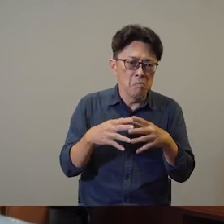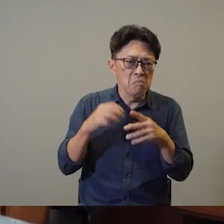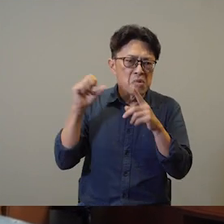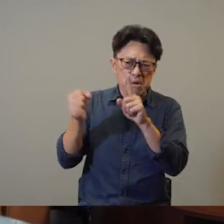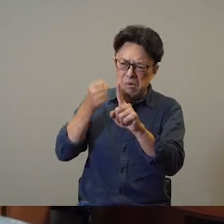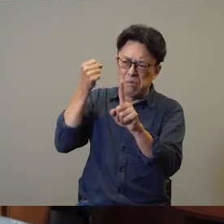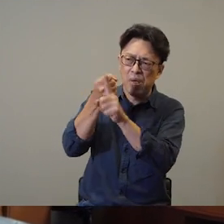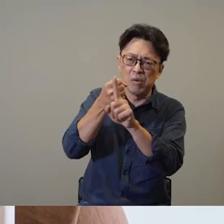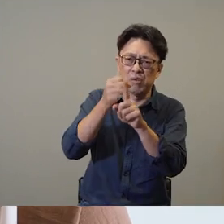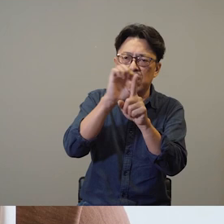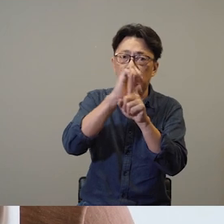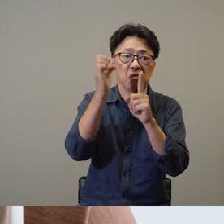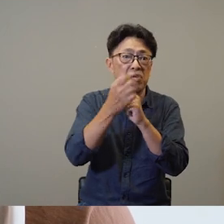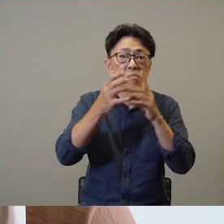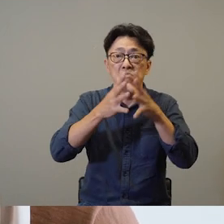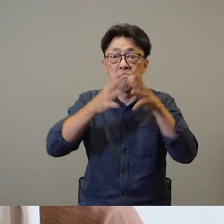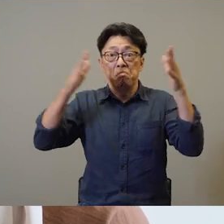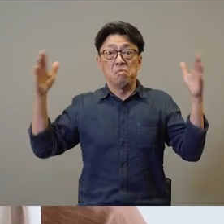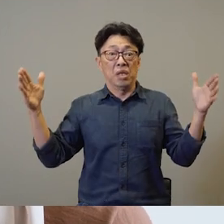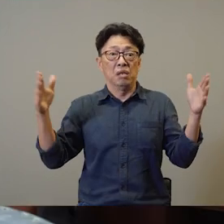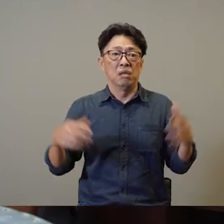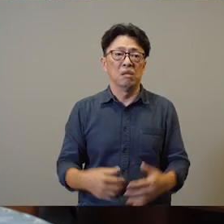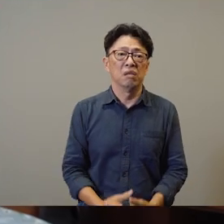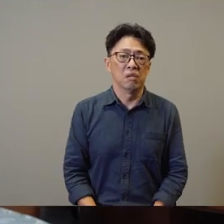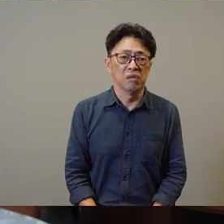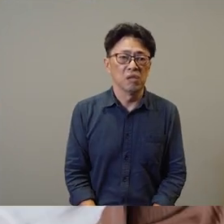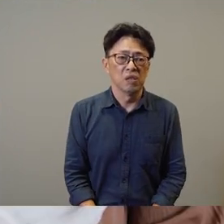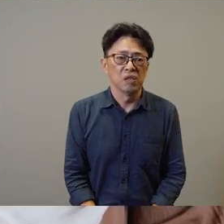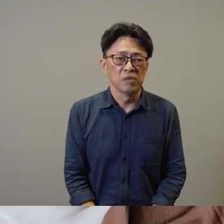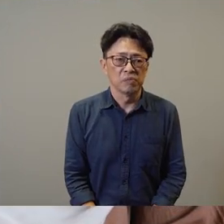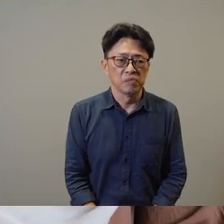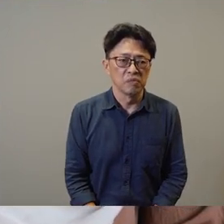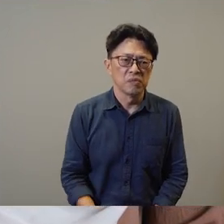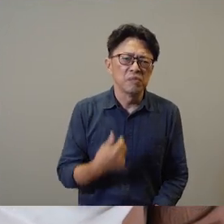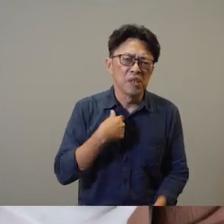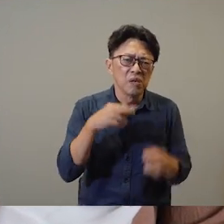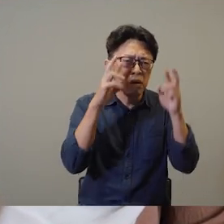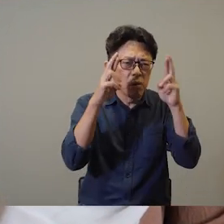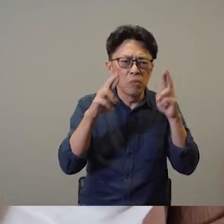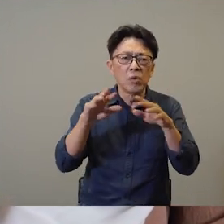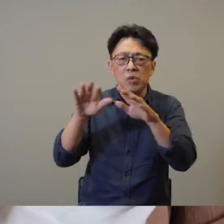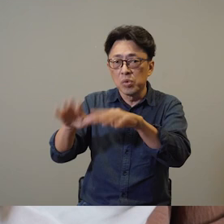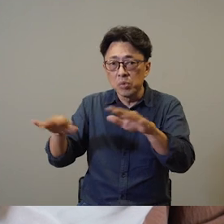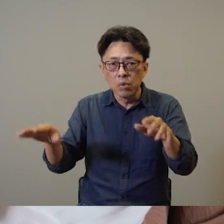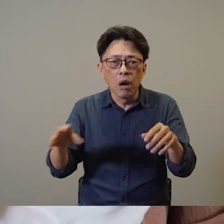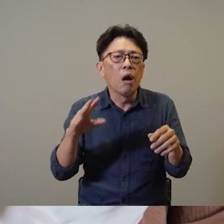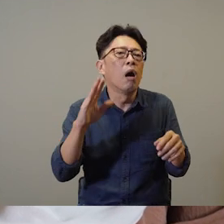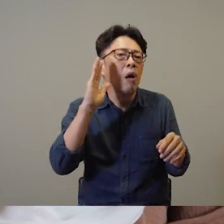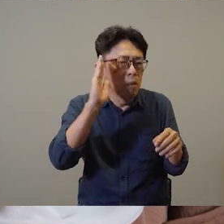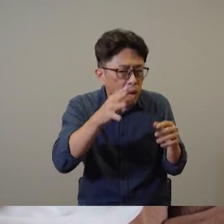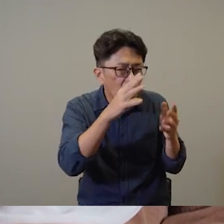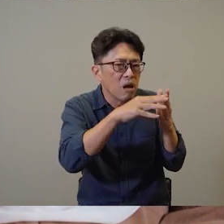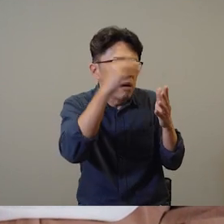something like textiles is something that has an impact in the larger world. It is my hope that the children will be able to